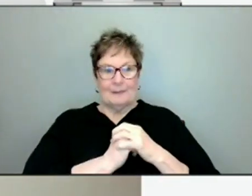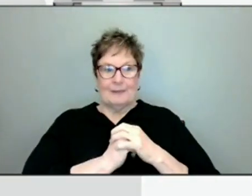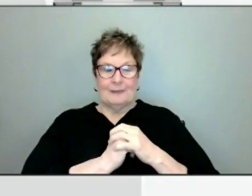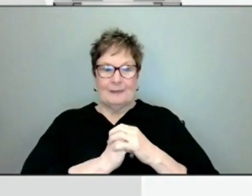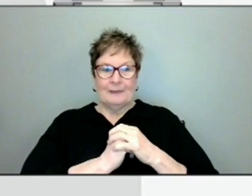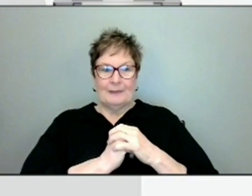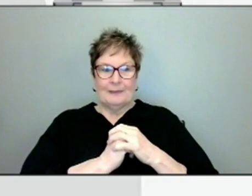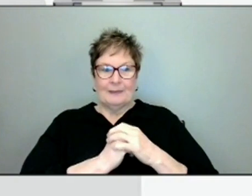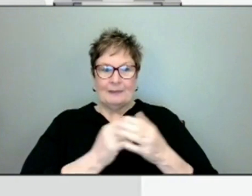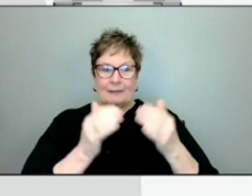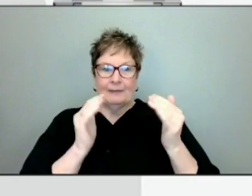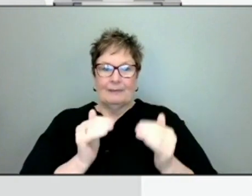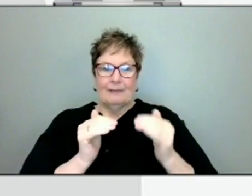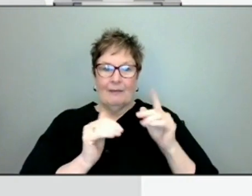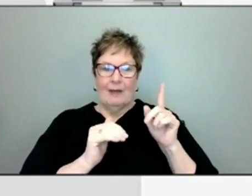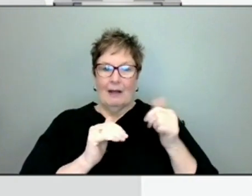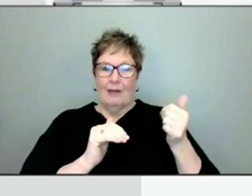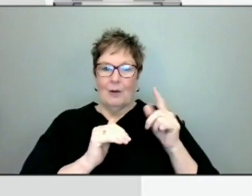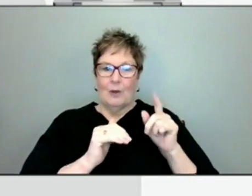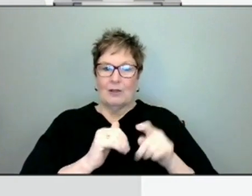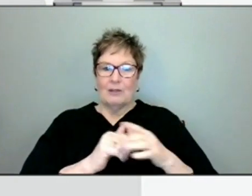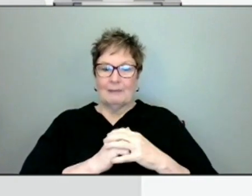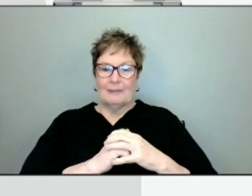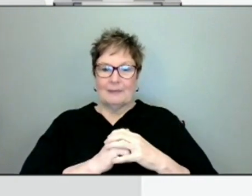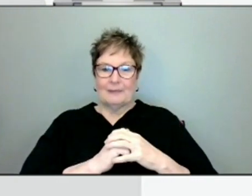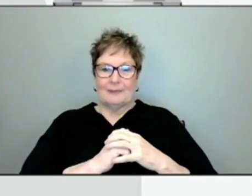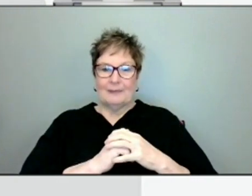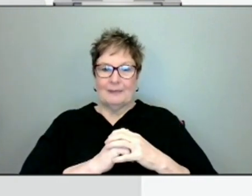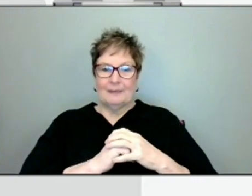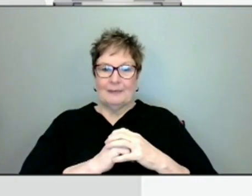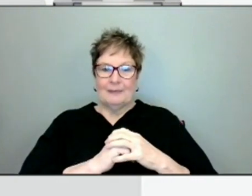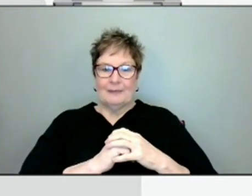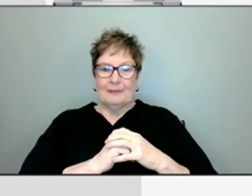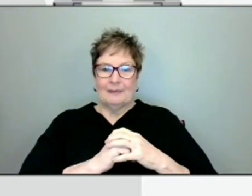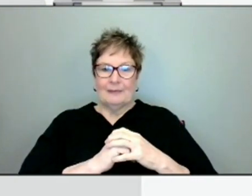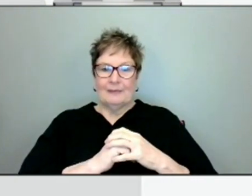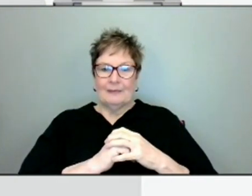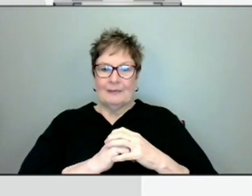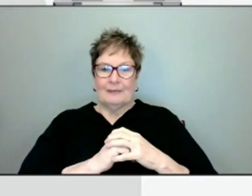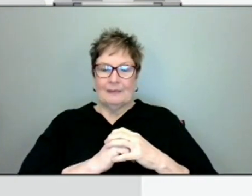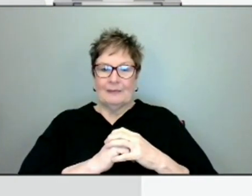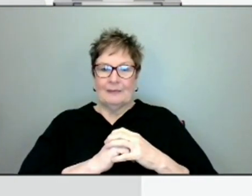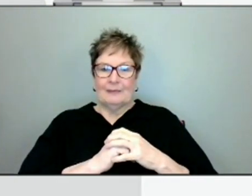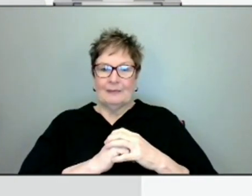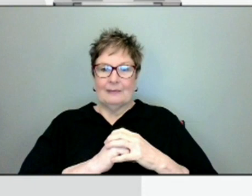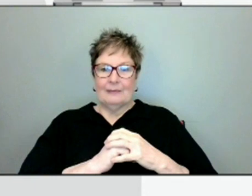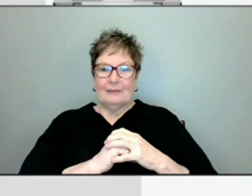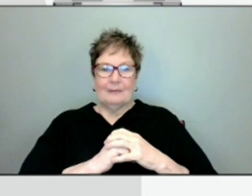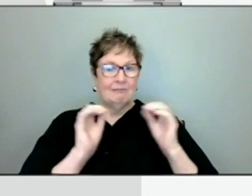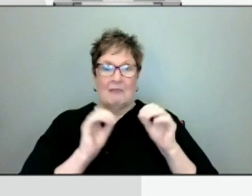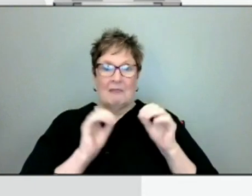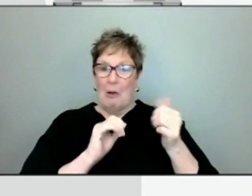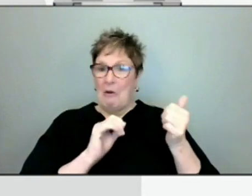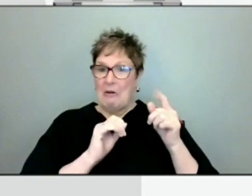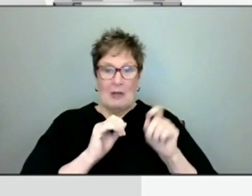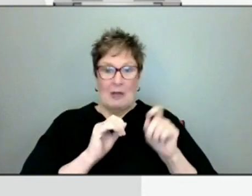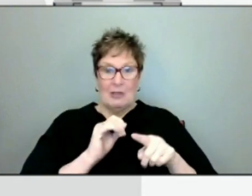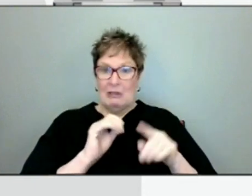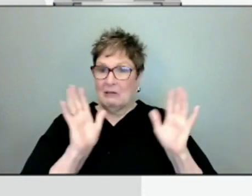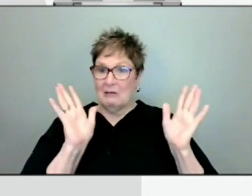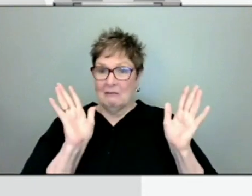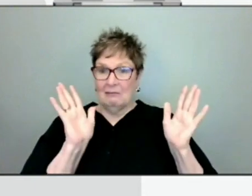Next question, please. you have any further questions or follow-ups?